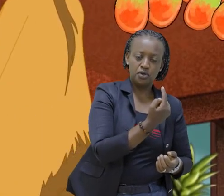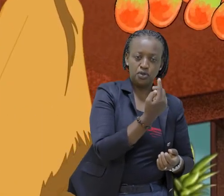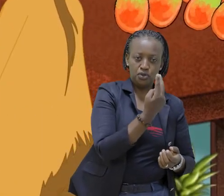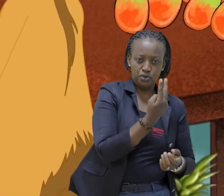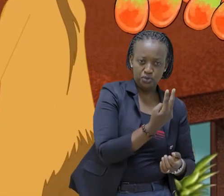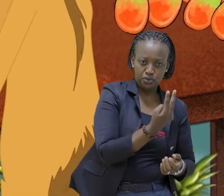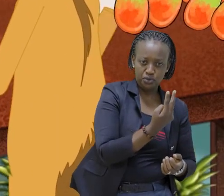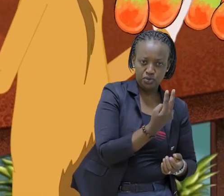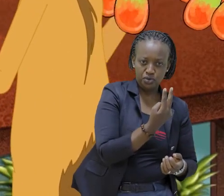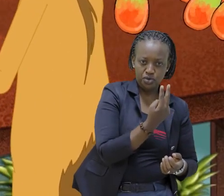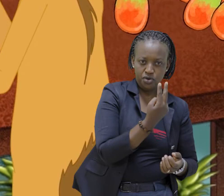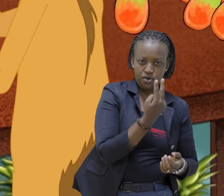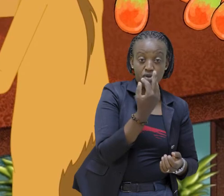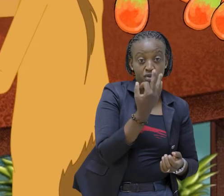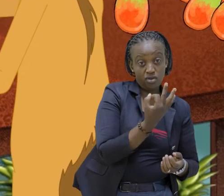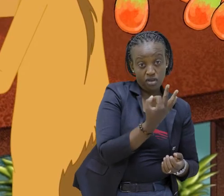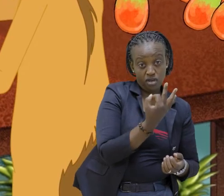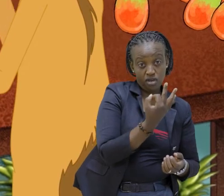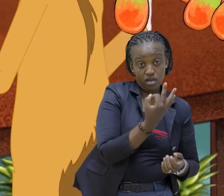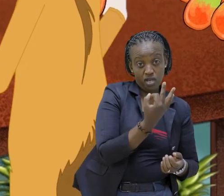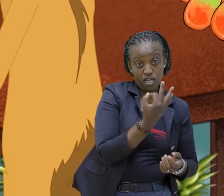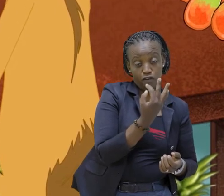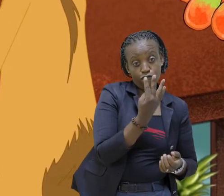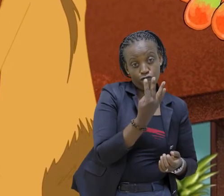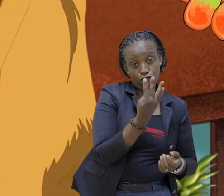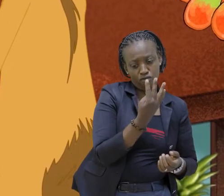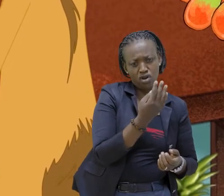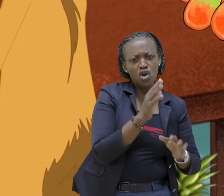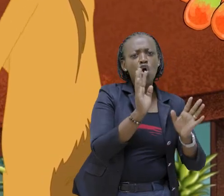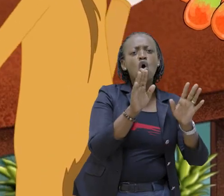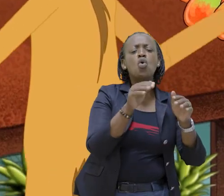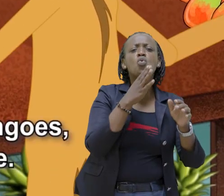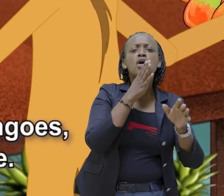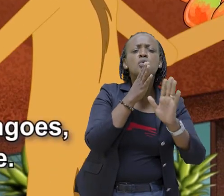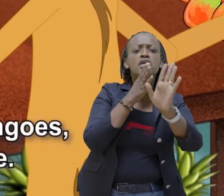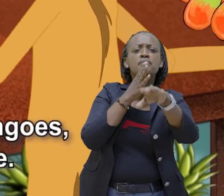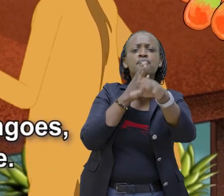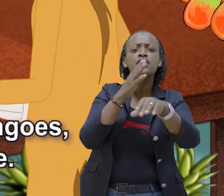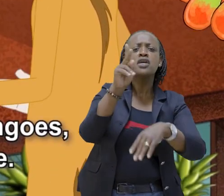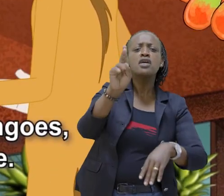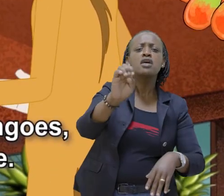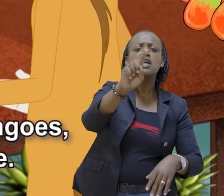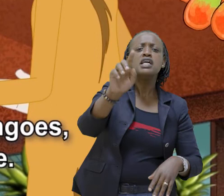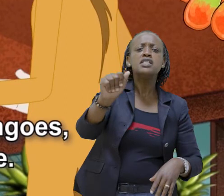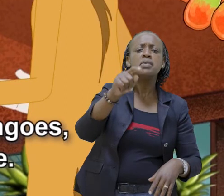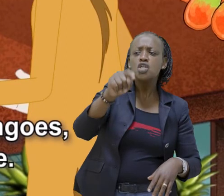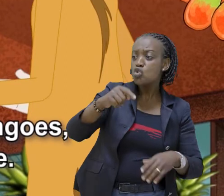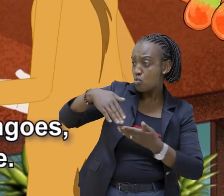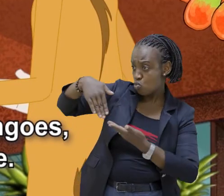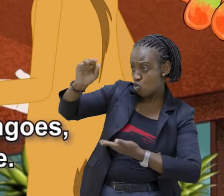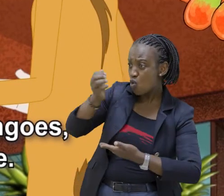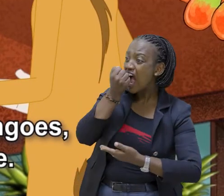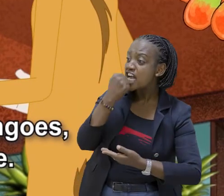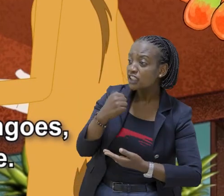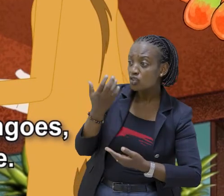One, two, three, four But wait, Keza, I think you